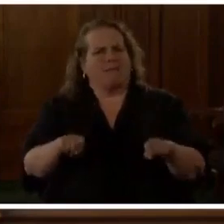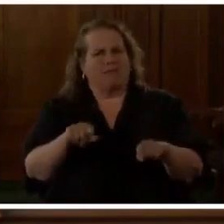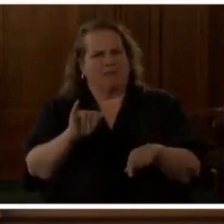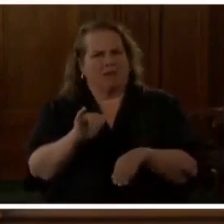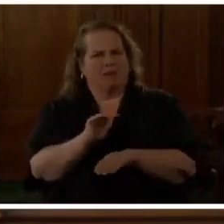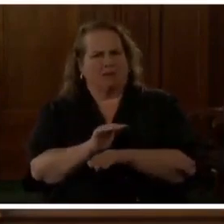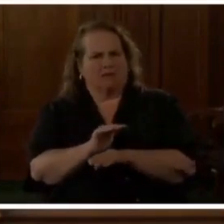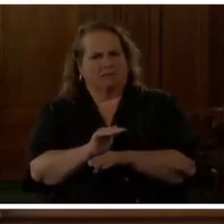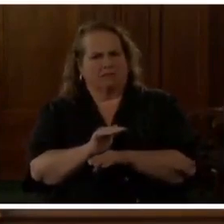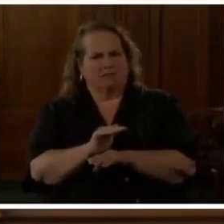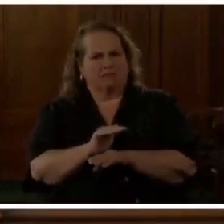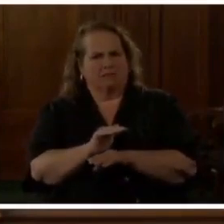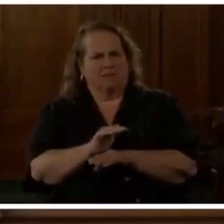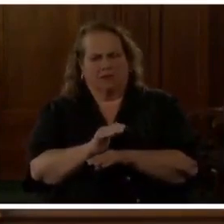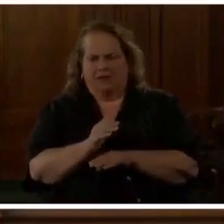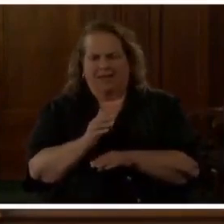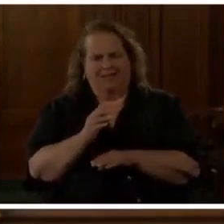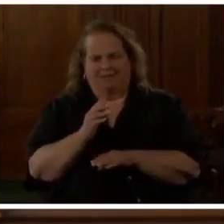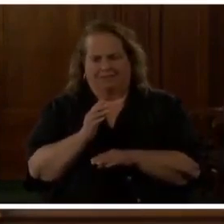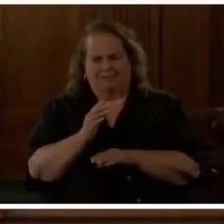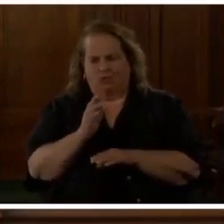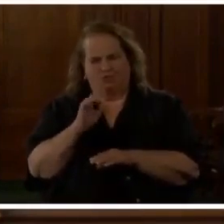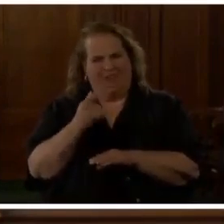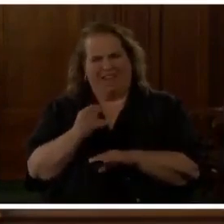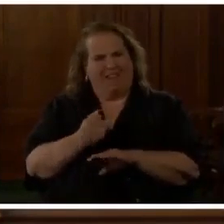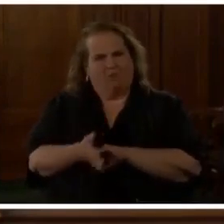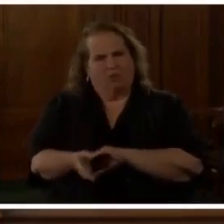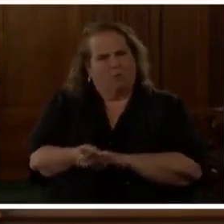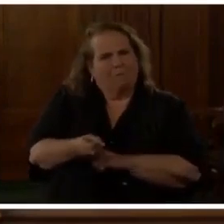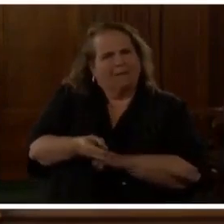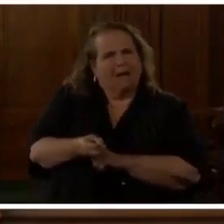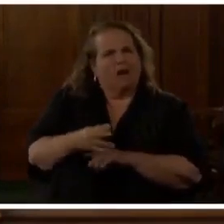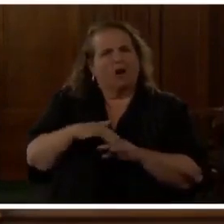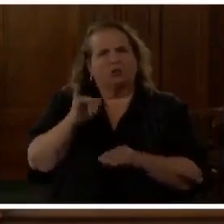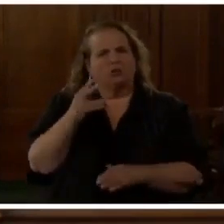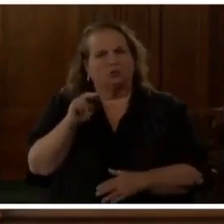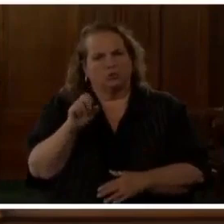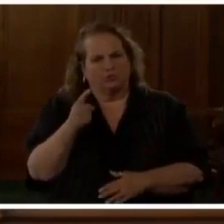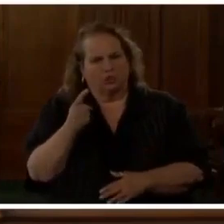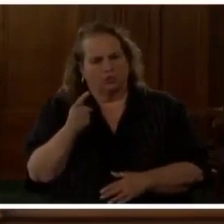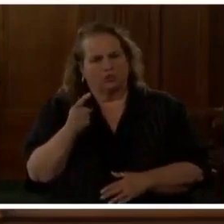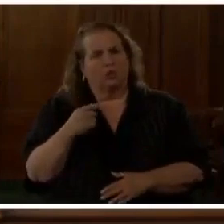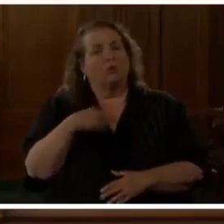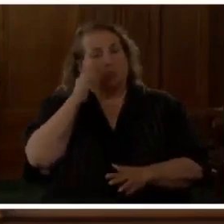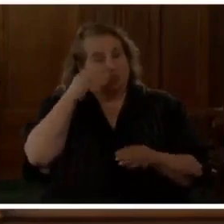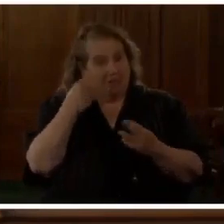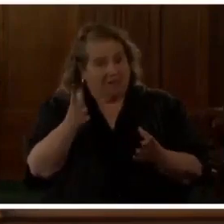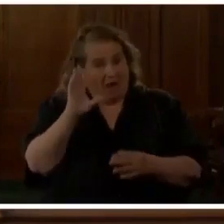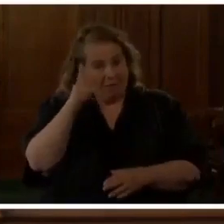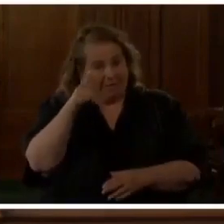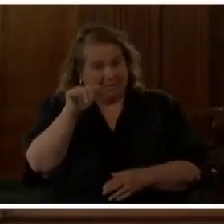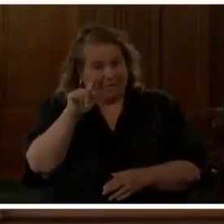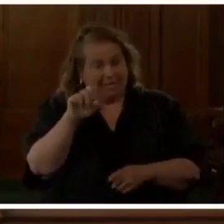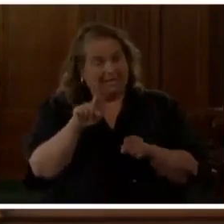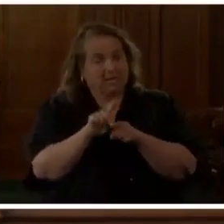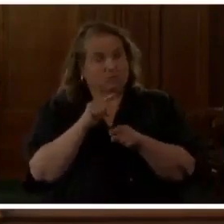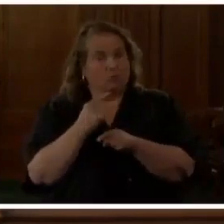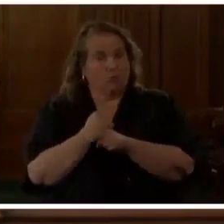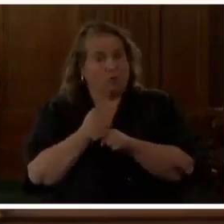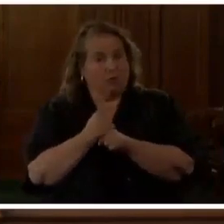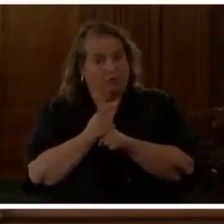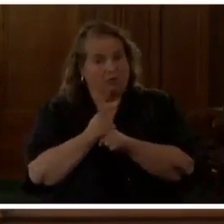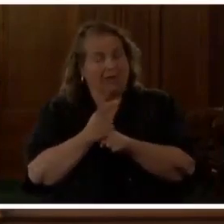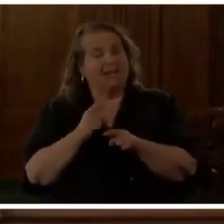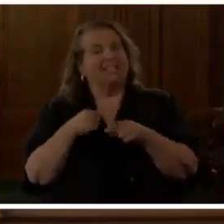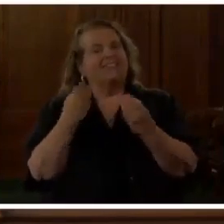again, shortly after midnight on June 1st. We will be giving updates as appropriate, given the fact that